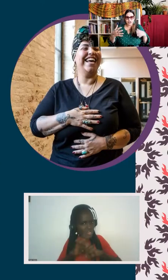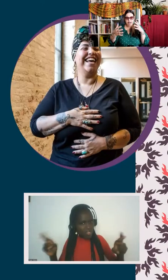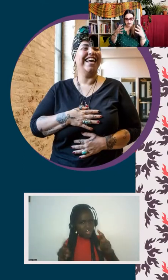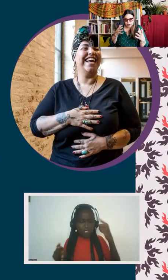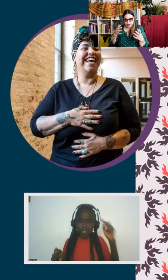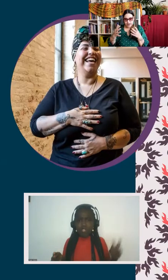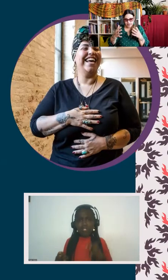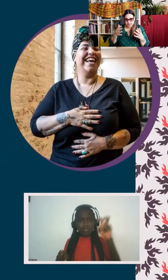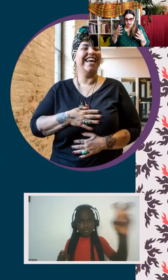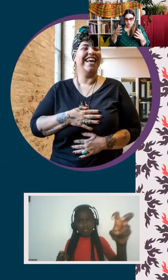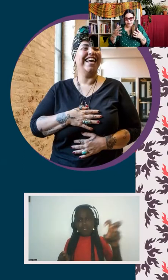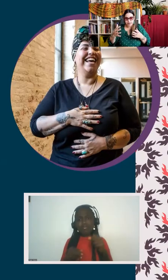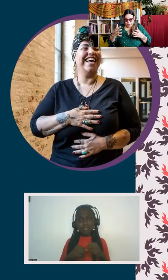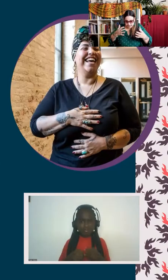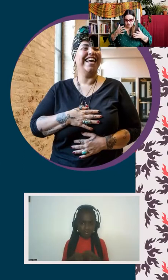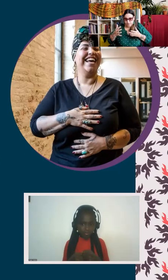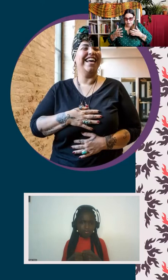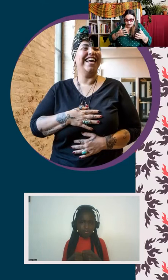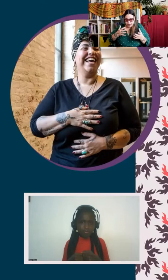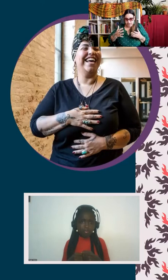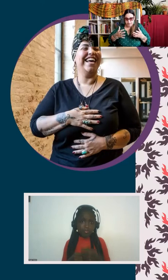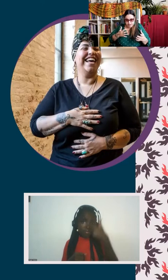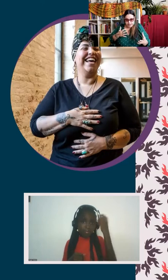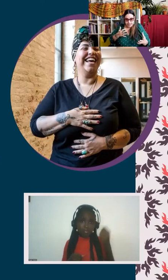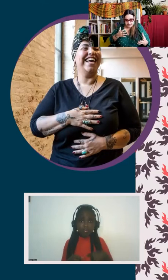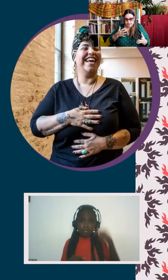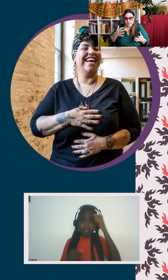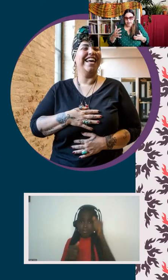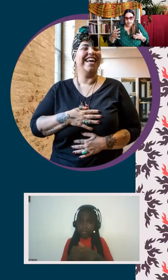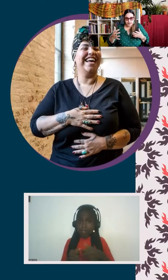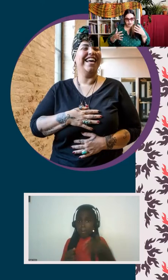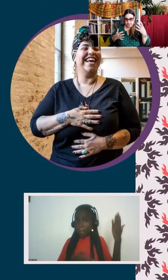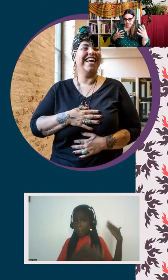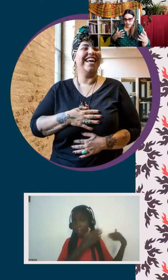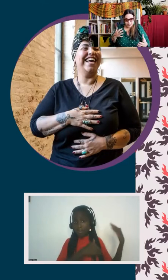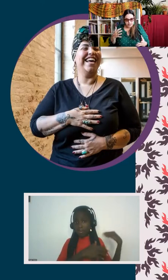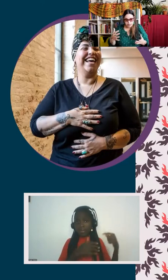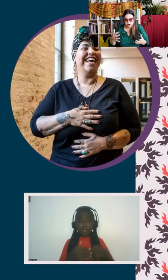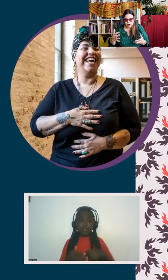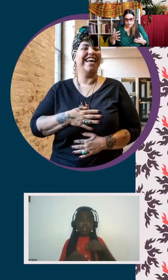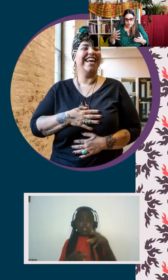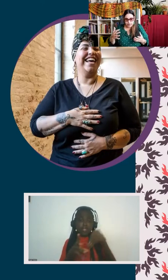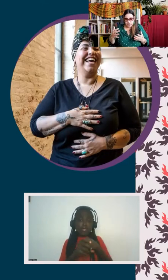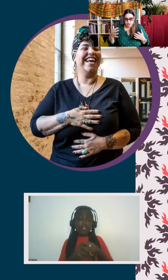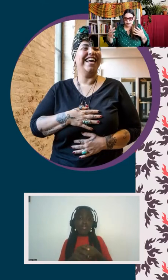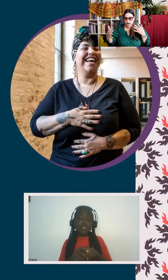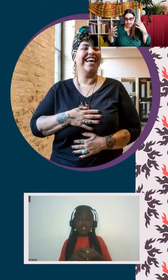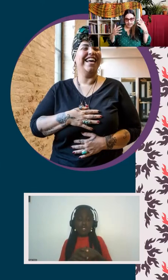And so that's where a lot of this comes because I remember in even my beginning of doing anti-racism work,